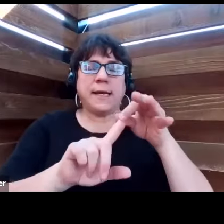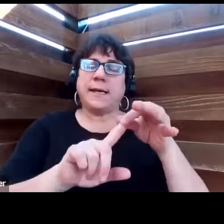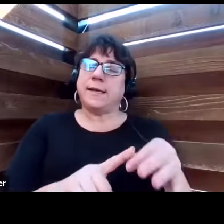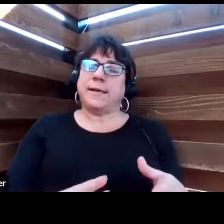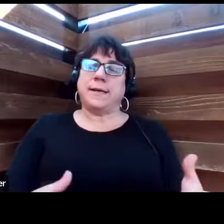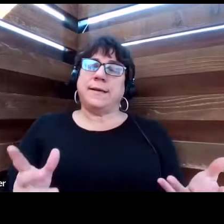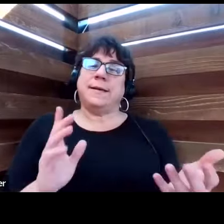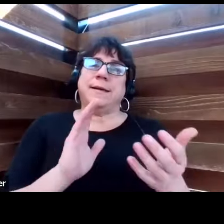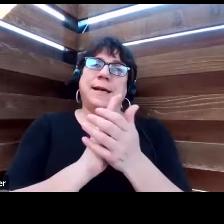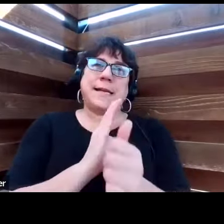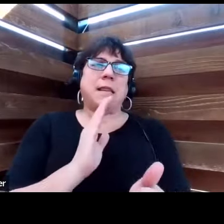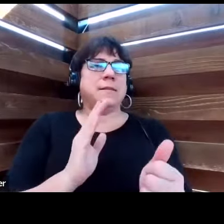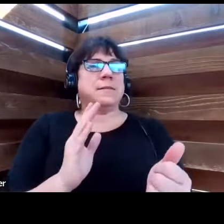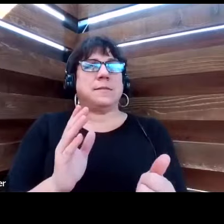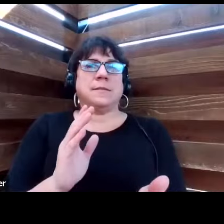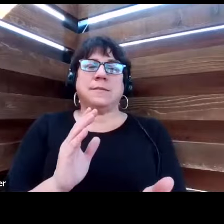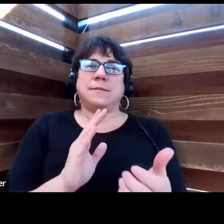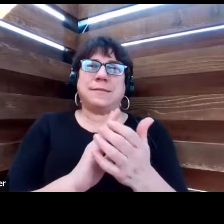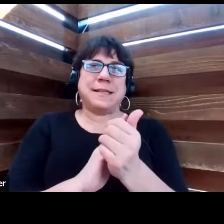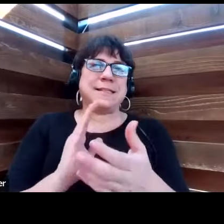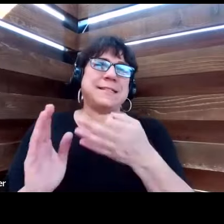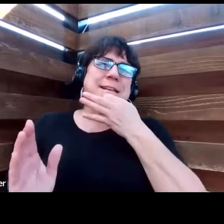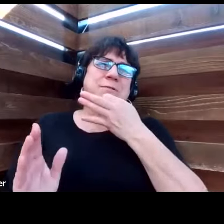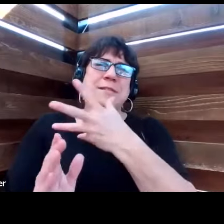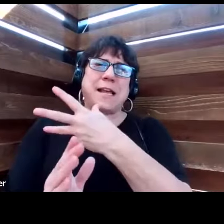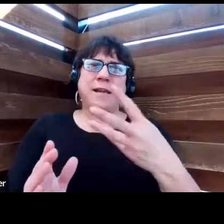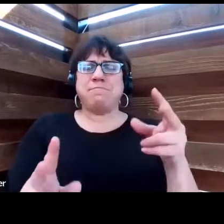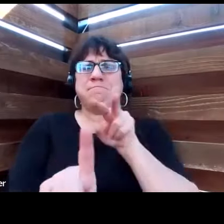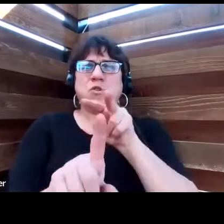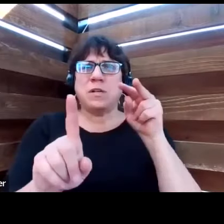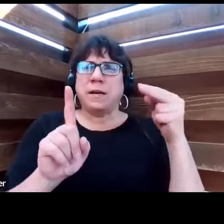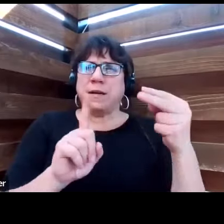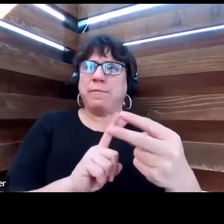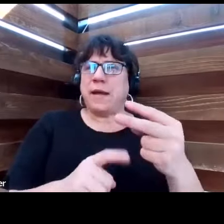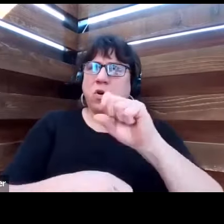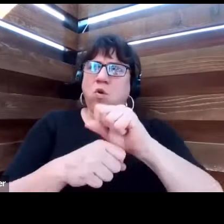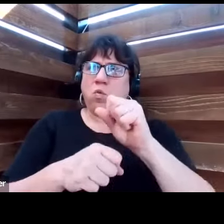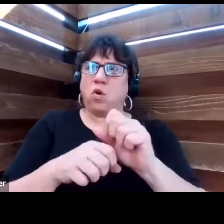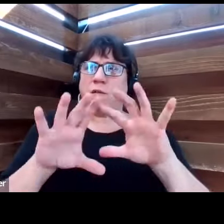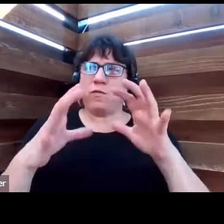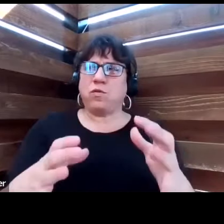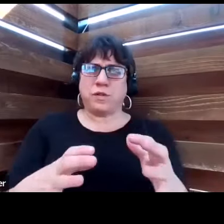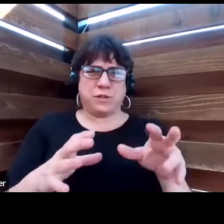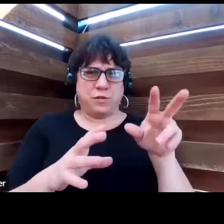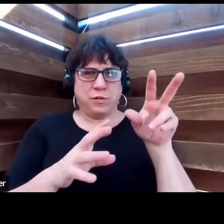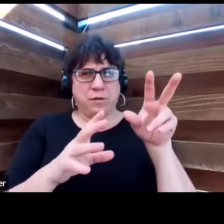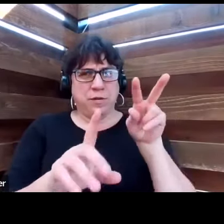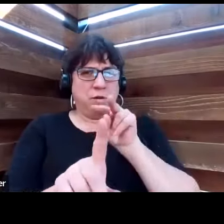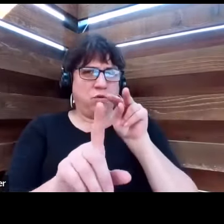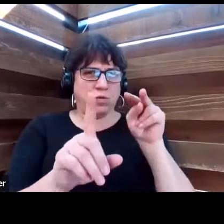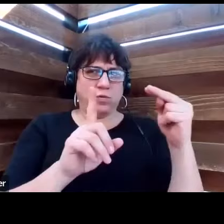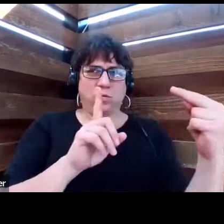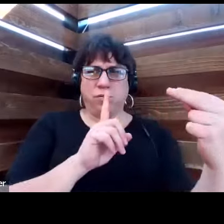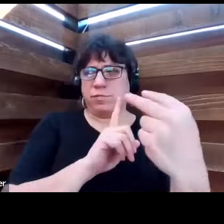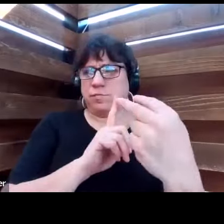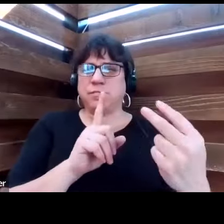skills, and perspectives. We will make a workforce that looks at things from every angle,